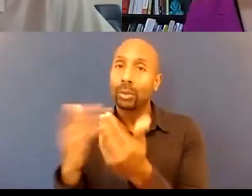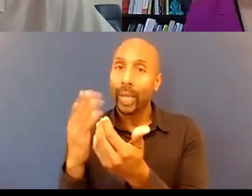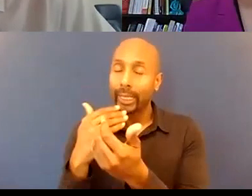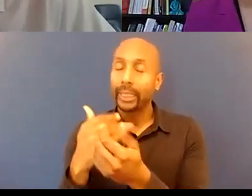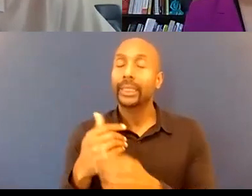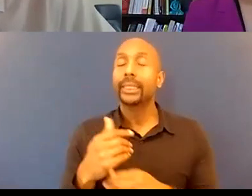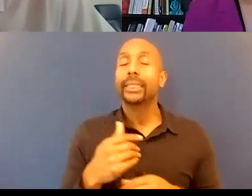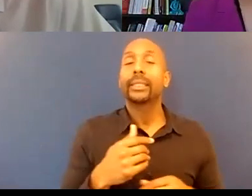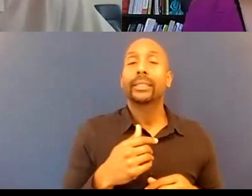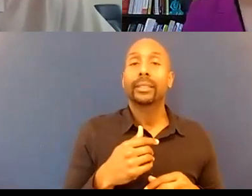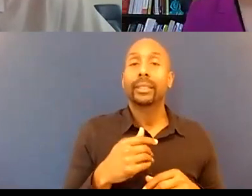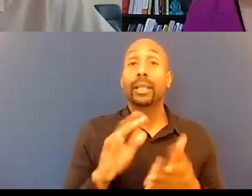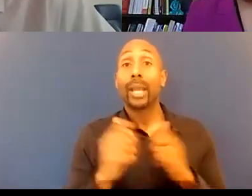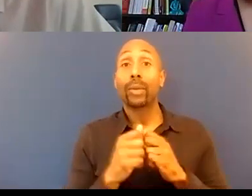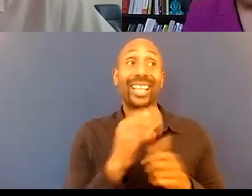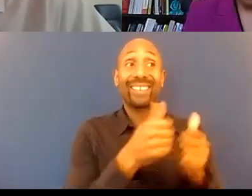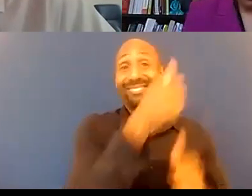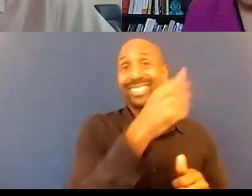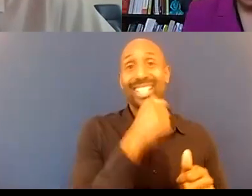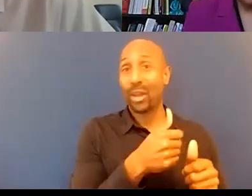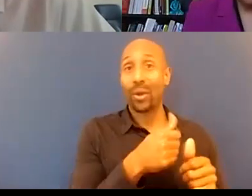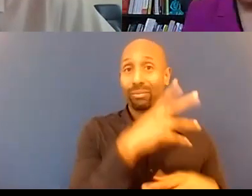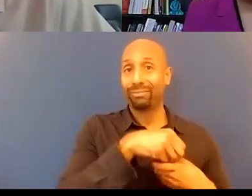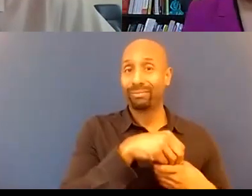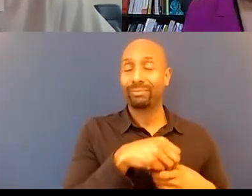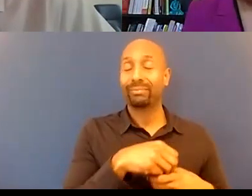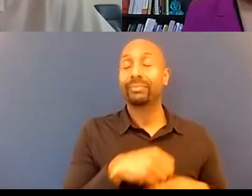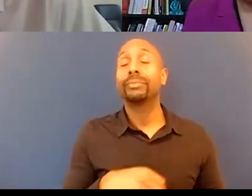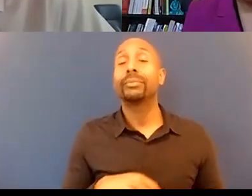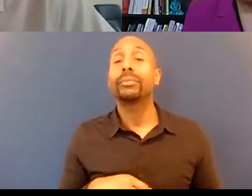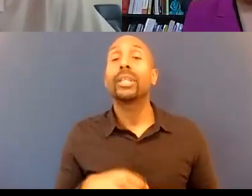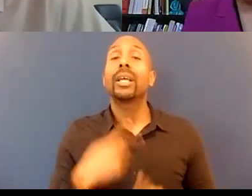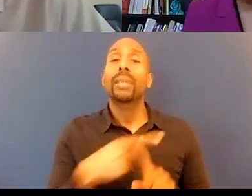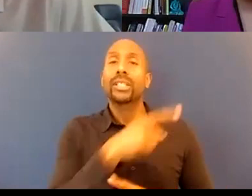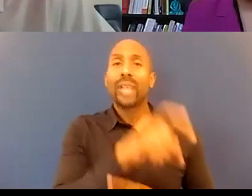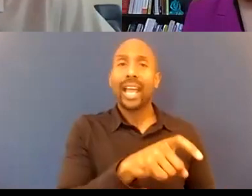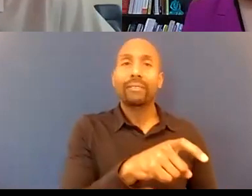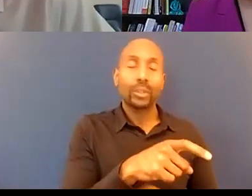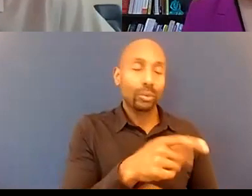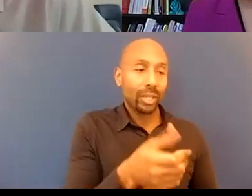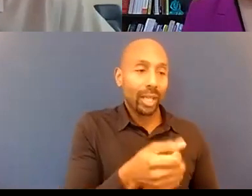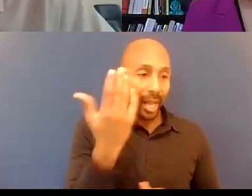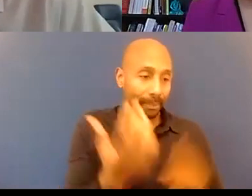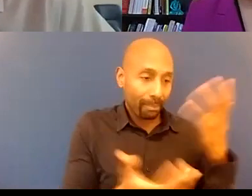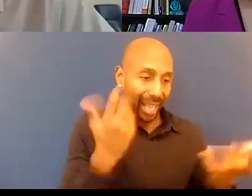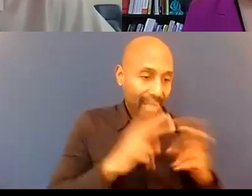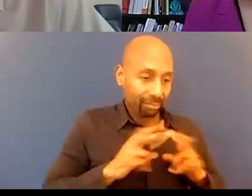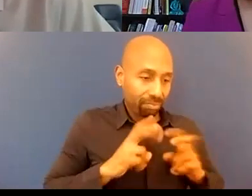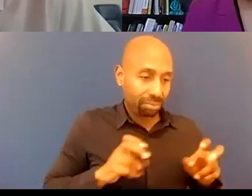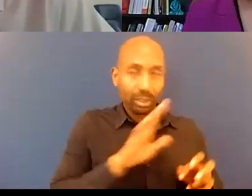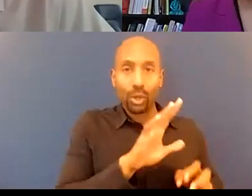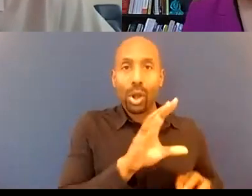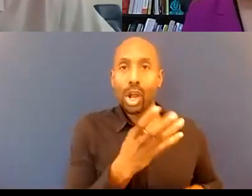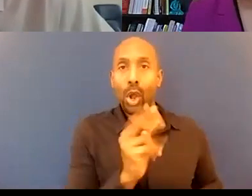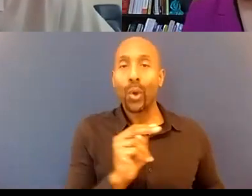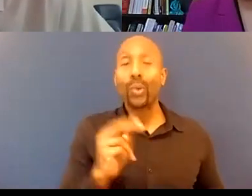talking about is they have to unpack their own historical biases in that class right you come through the ranks you've done some